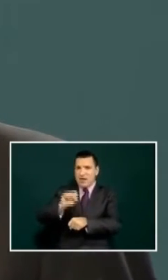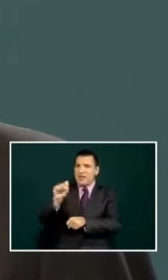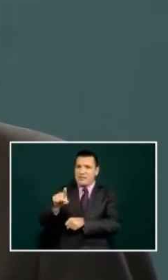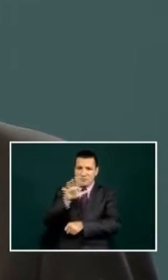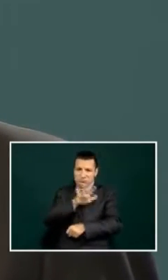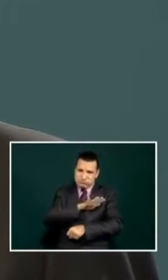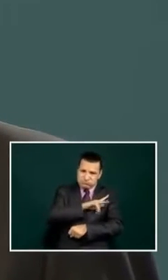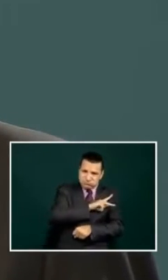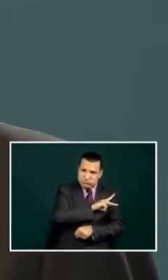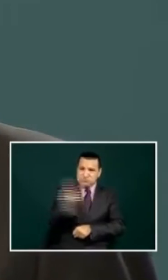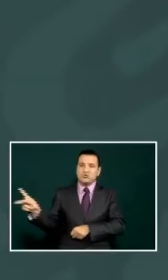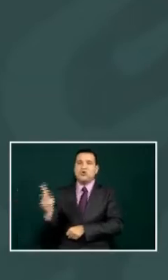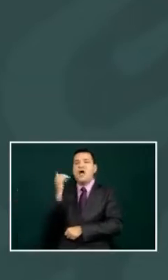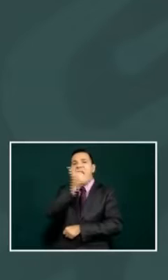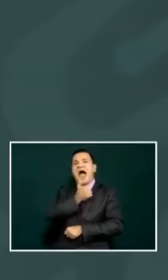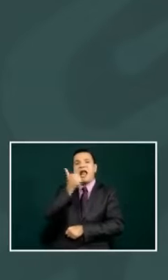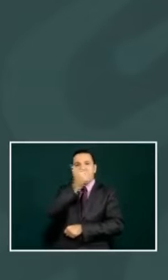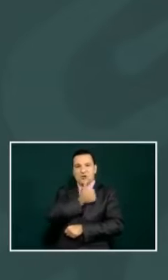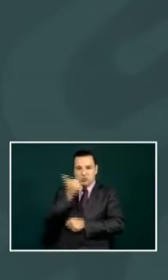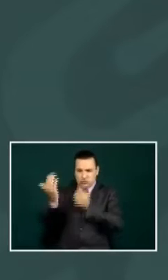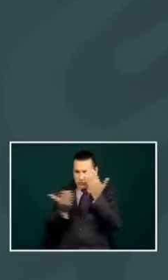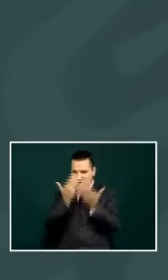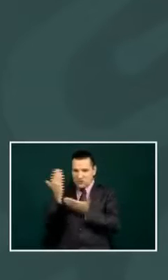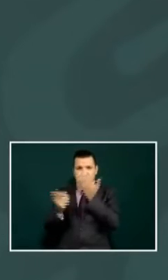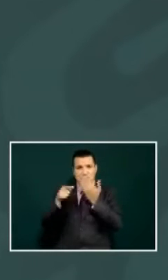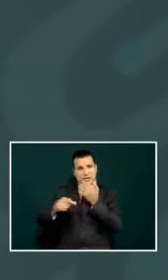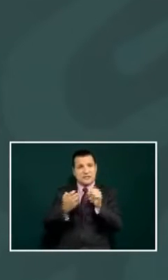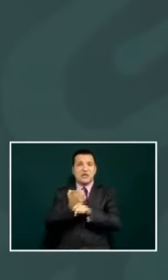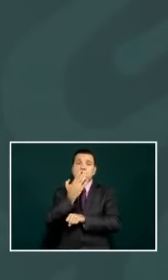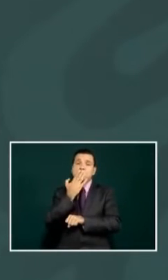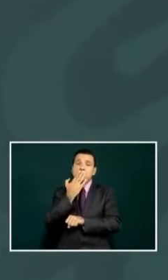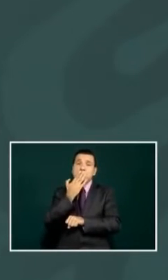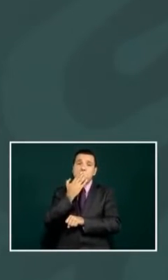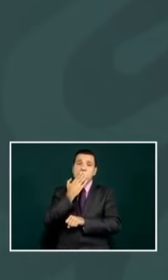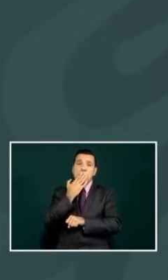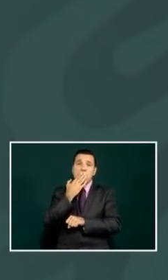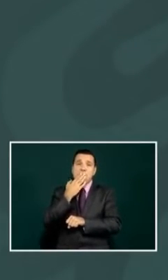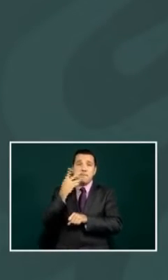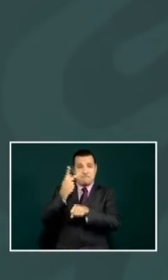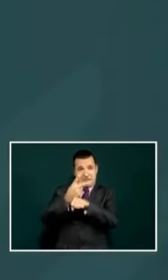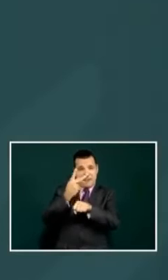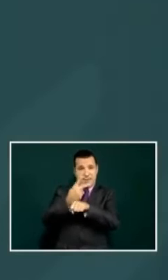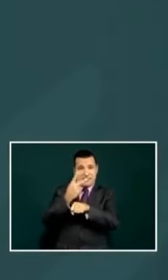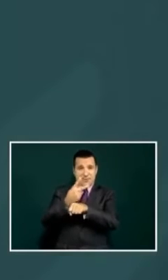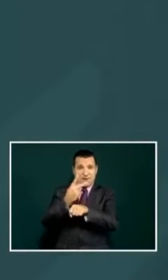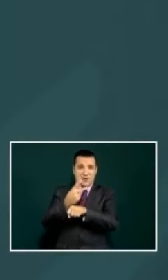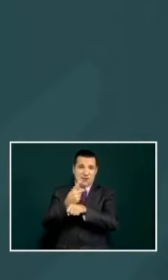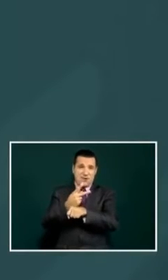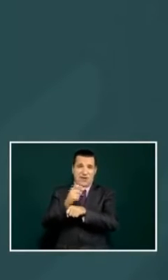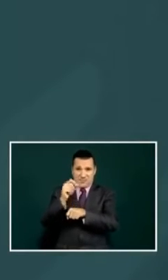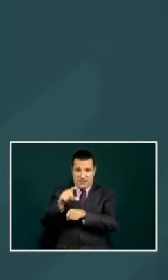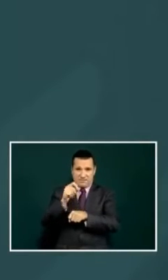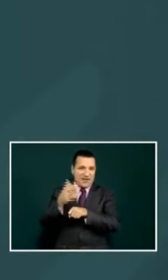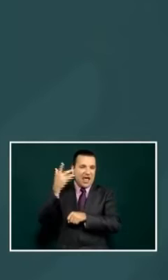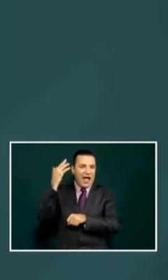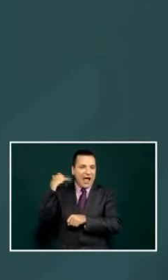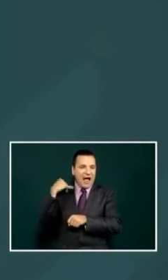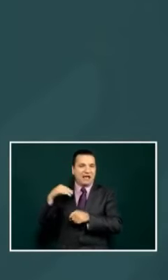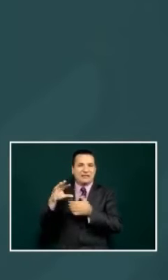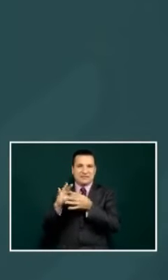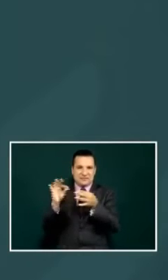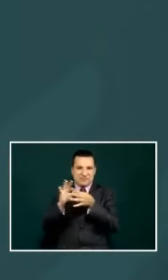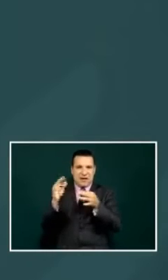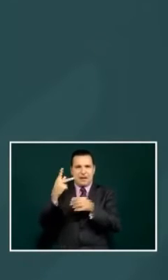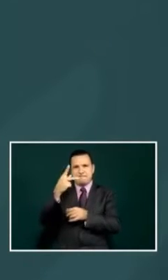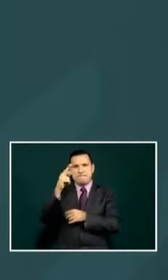where they daycare that's the word i was trying to think of daycare so there was a daycare that burnt